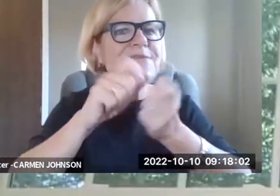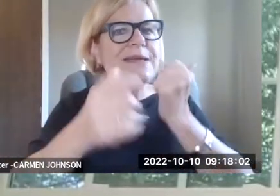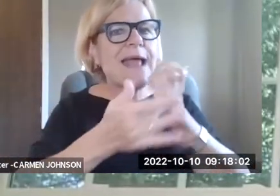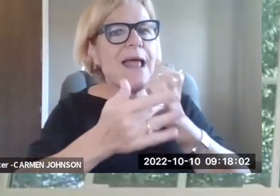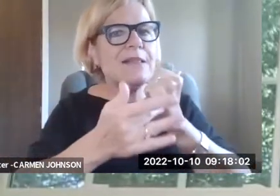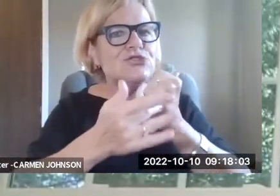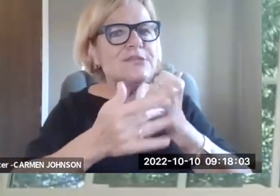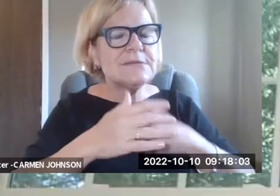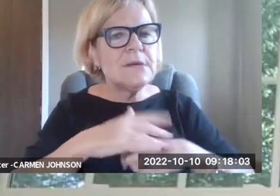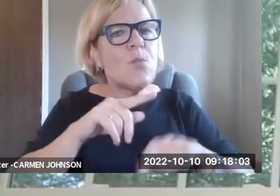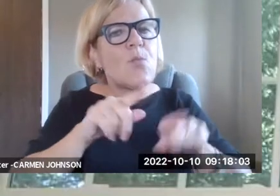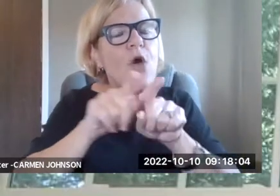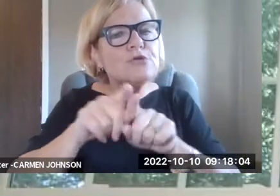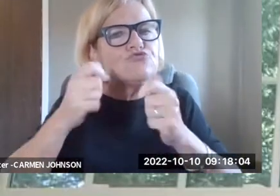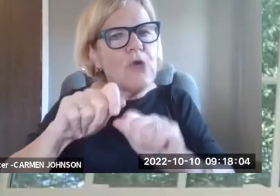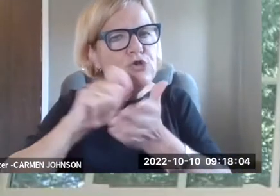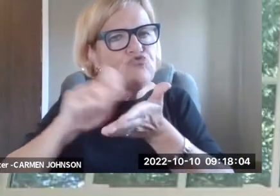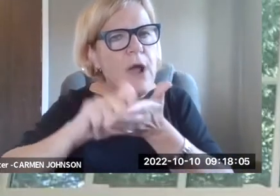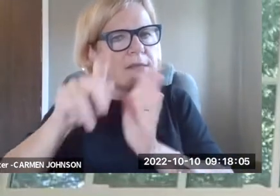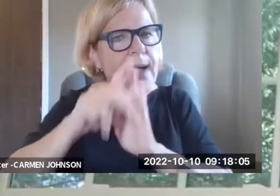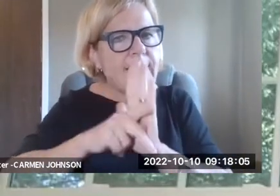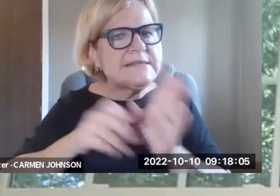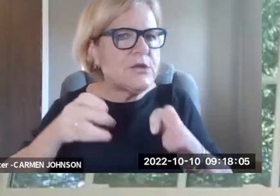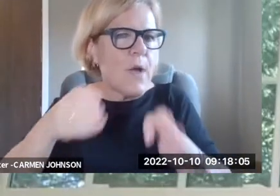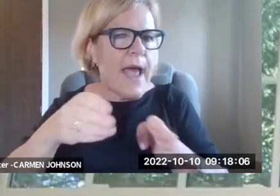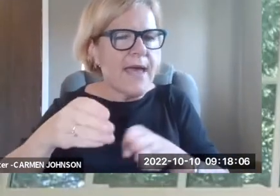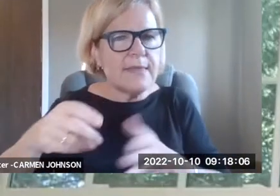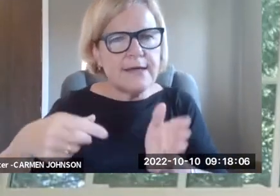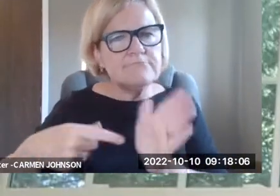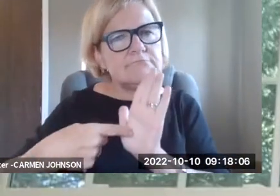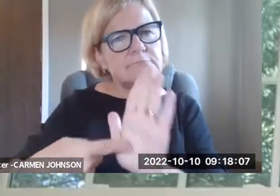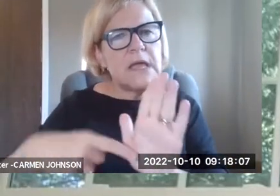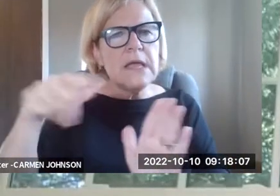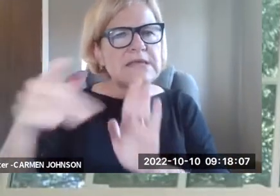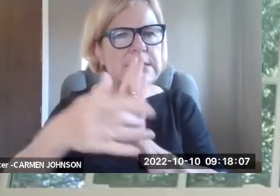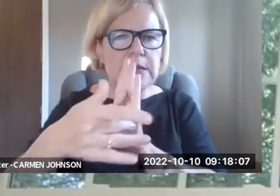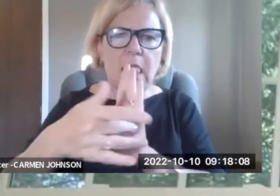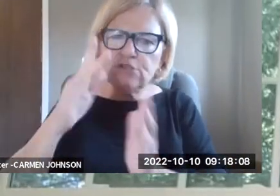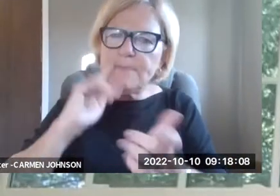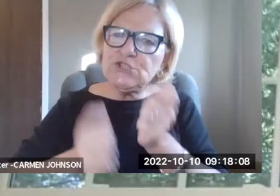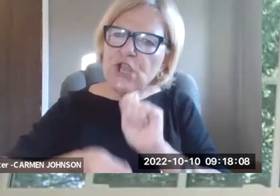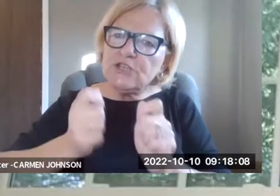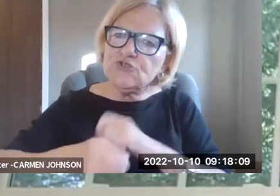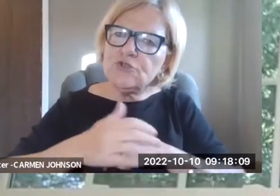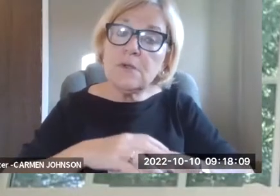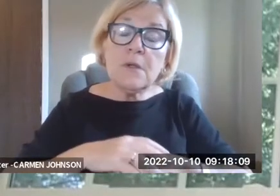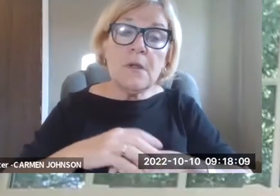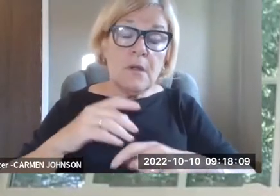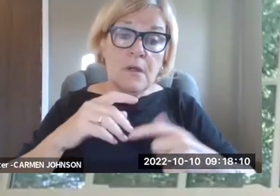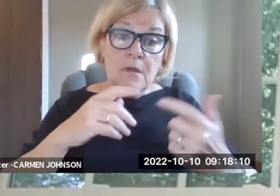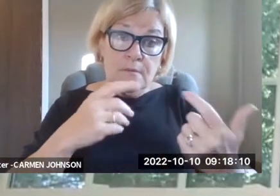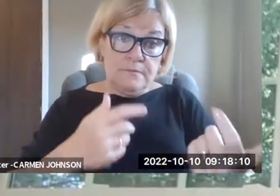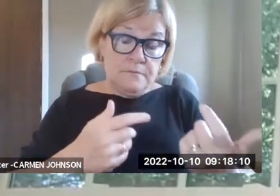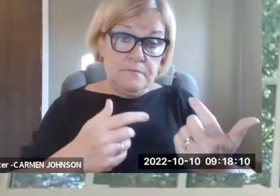the white paper recommendations, although in many places we have given as examples, specific technologies, we have also tried to write the